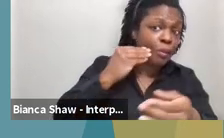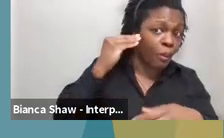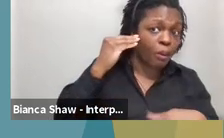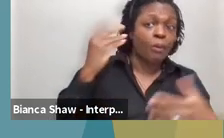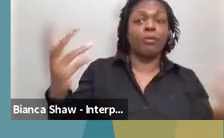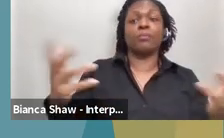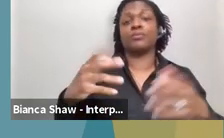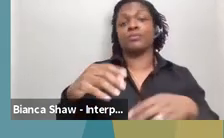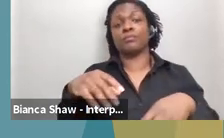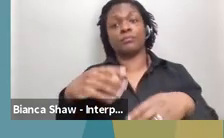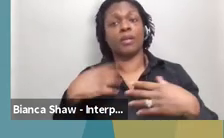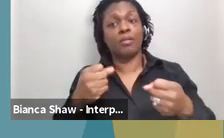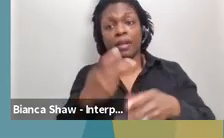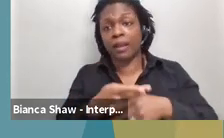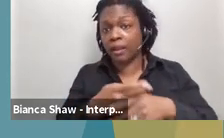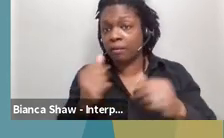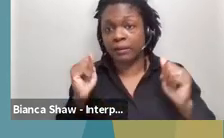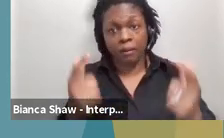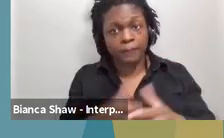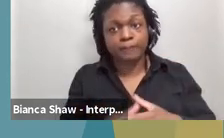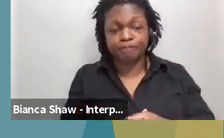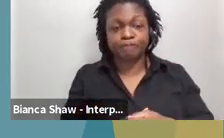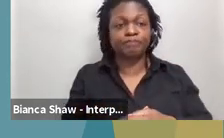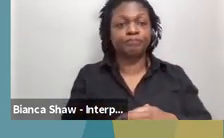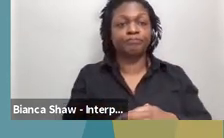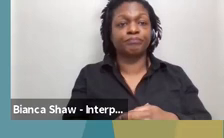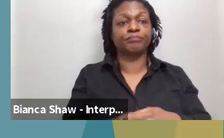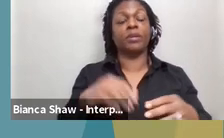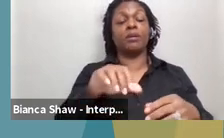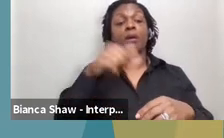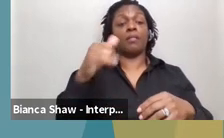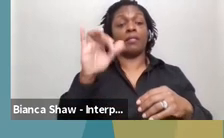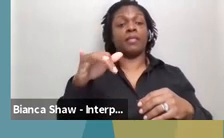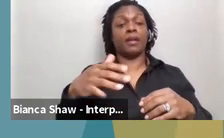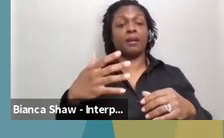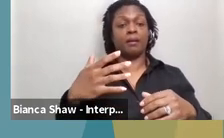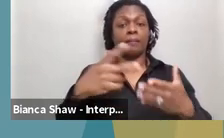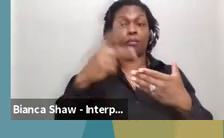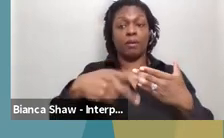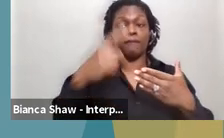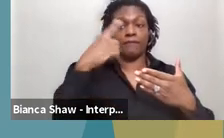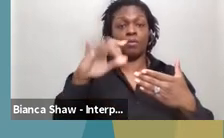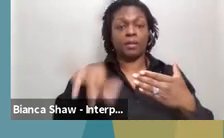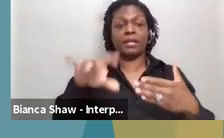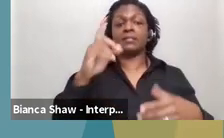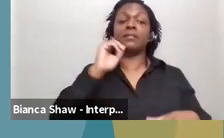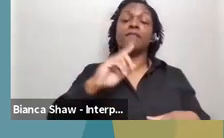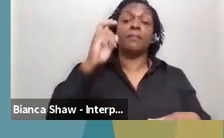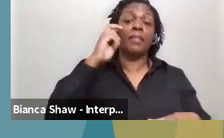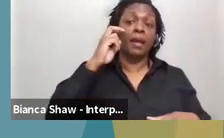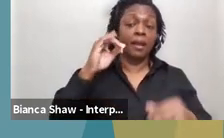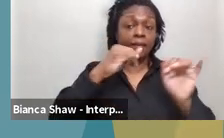on list is our support service provider program, which I just mentioned, uh, which is our, um, program for, uh, deafblind individuals